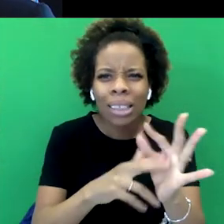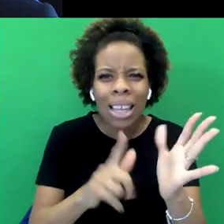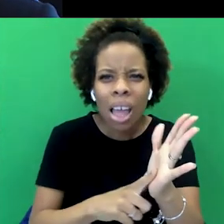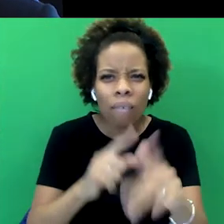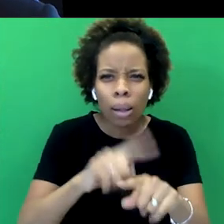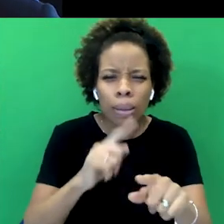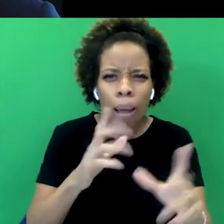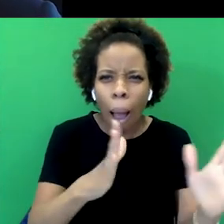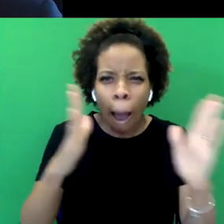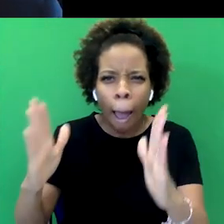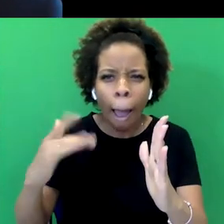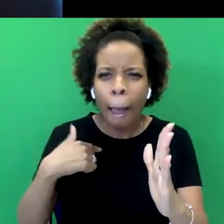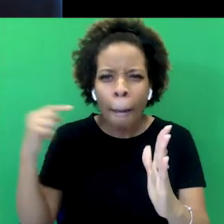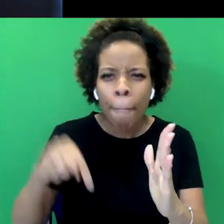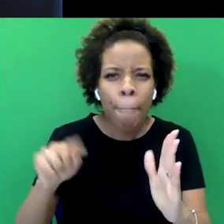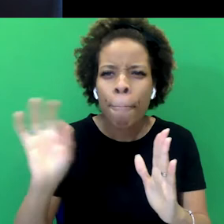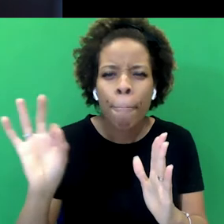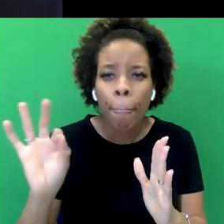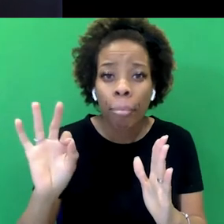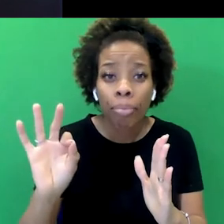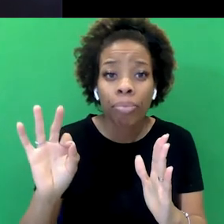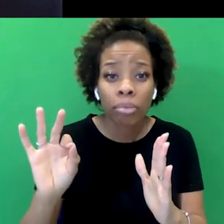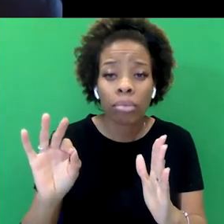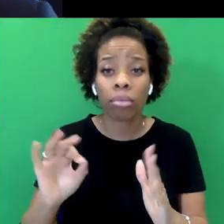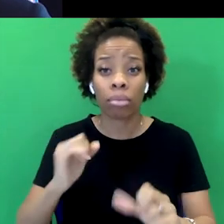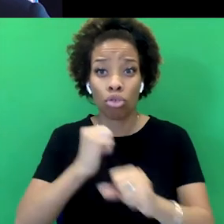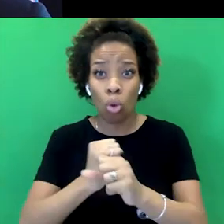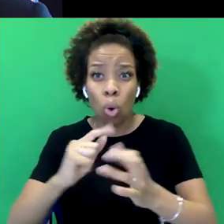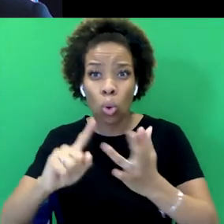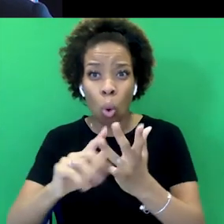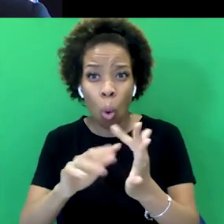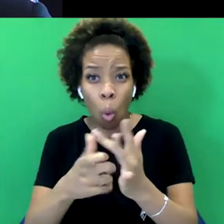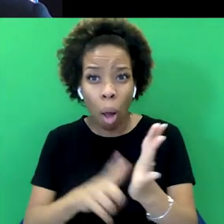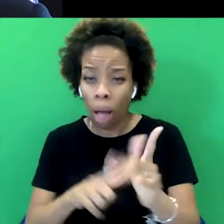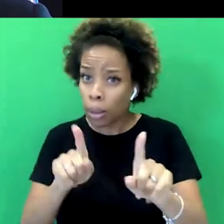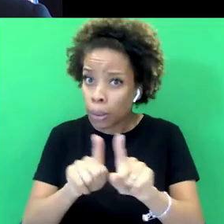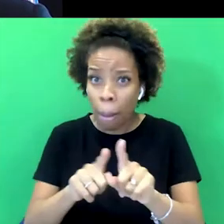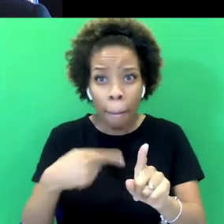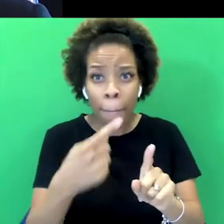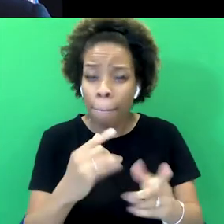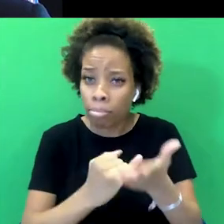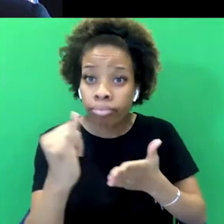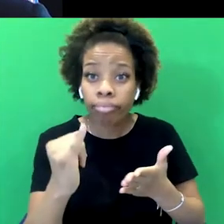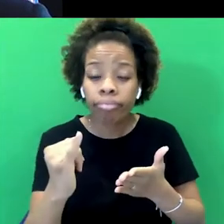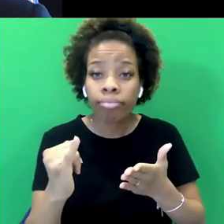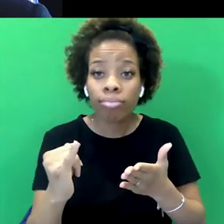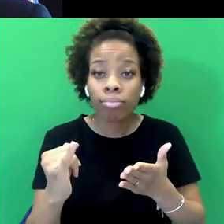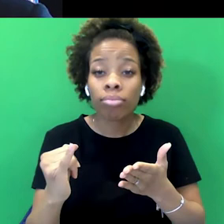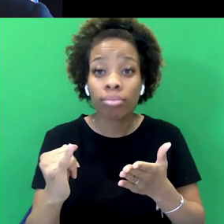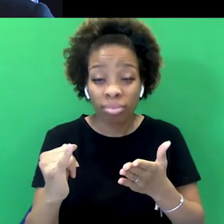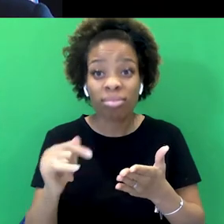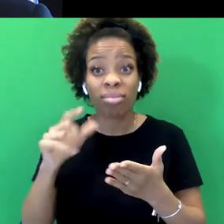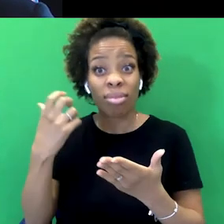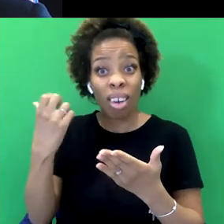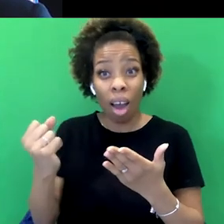throughout the late stage of colonialism about how disgusting it was. You had the looting of Ethiopia, and a lot of that stuff is now in the